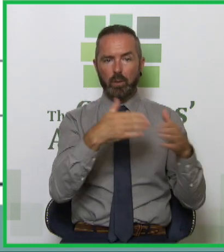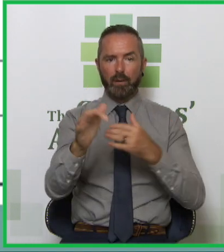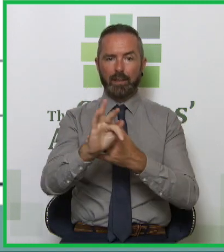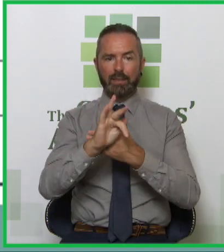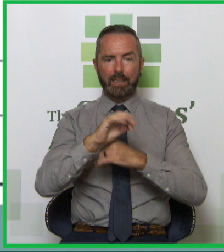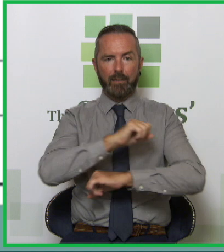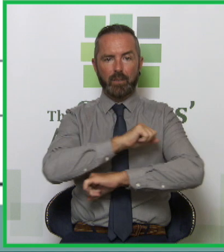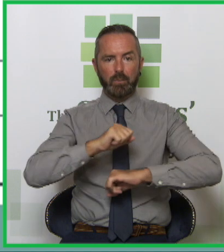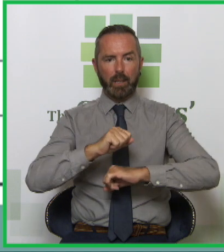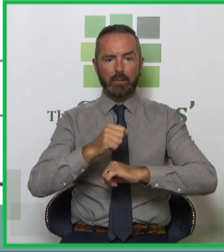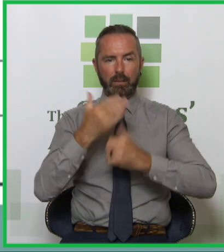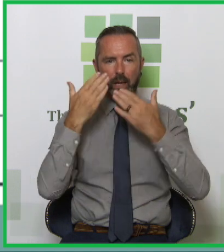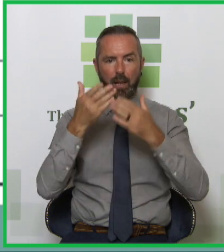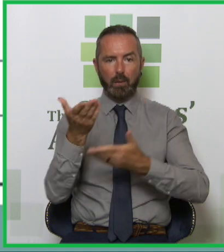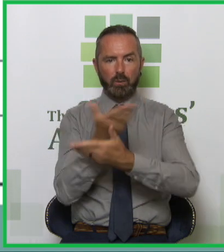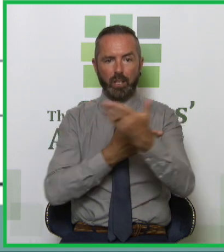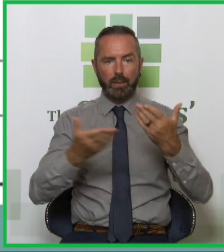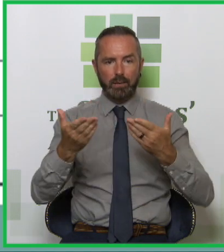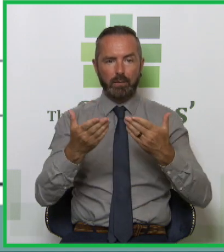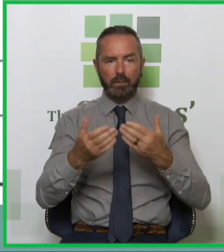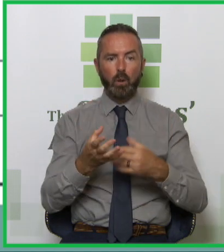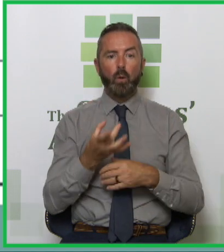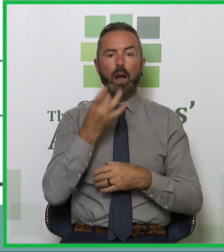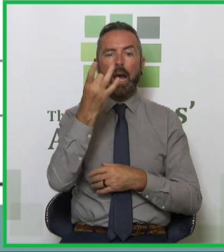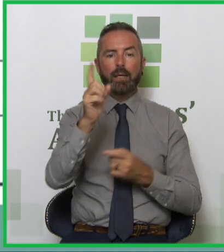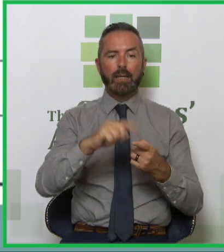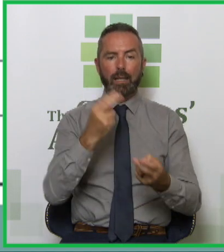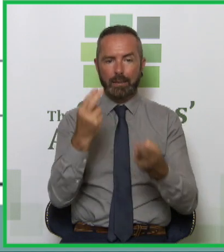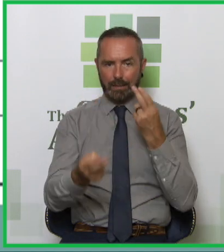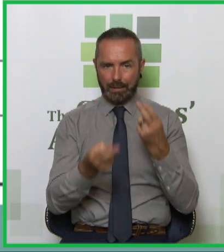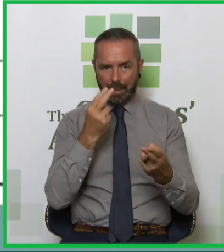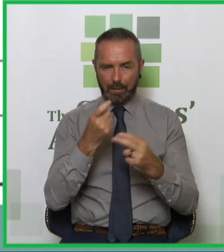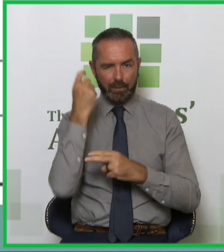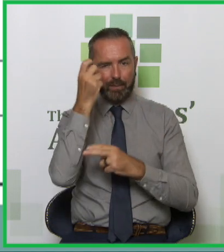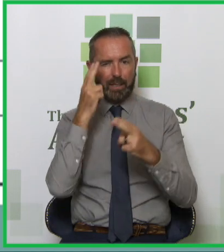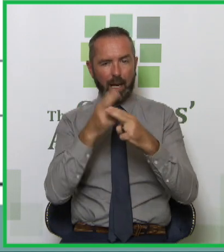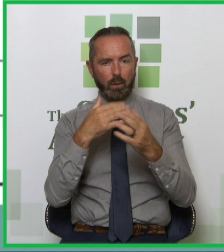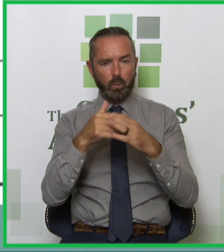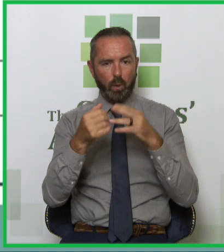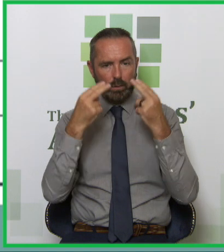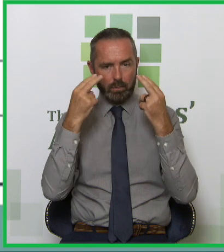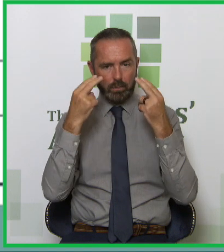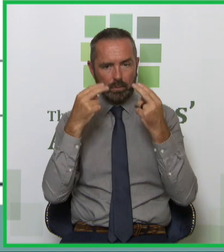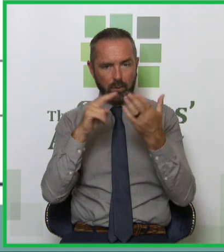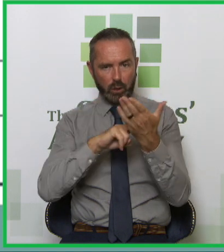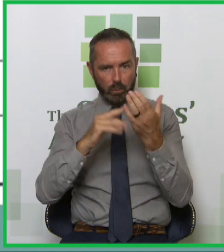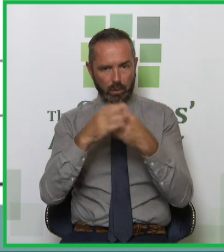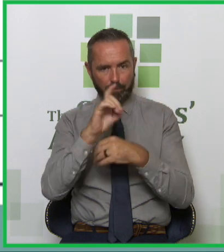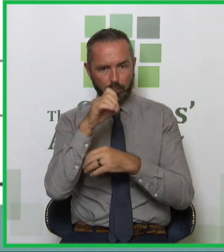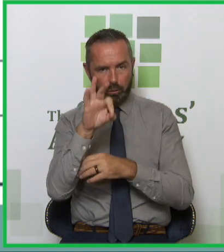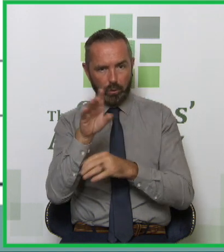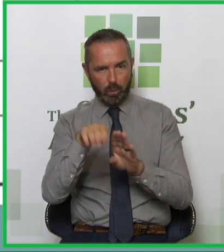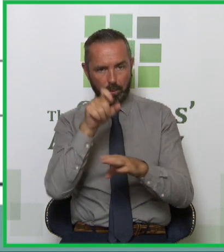allow the person to talk and have a chat. We're asking and assessing, we're figuring out what the nature and extent of that drug use is with the person,